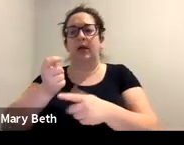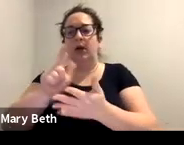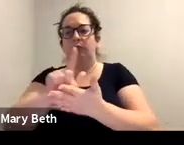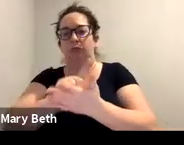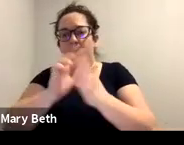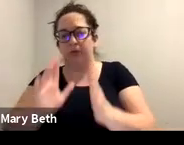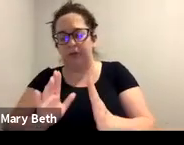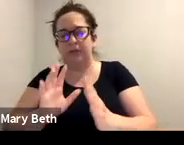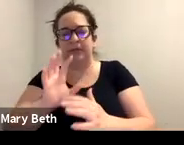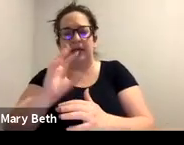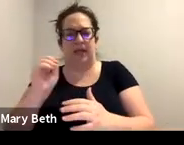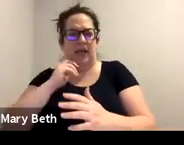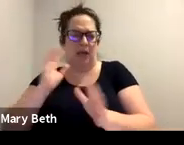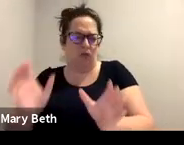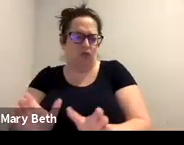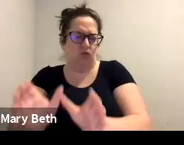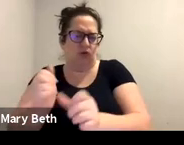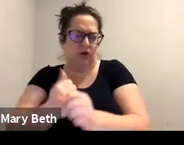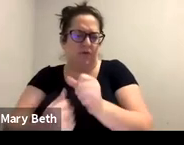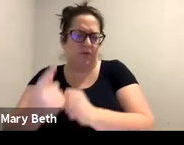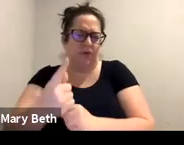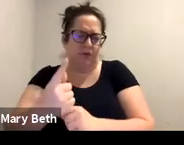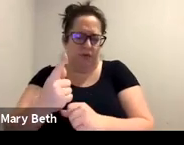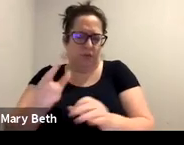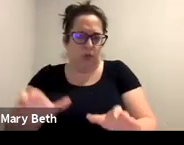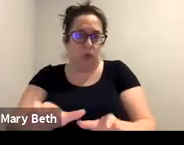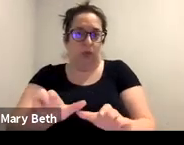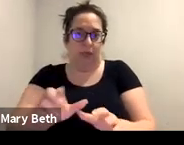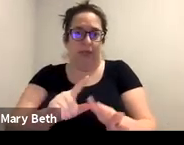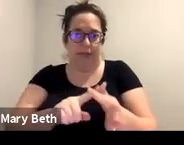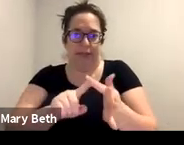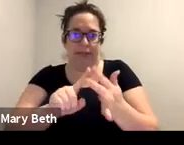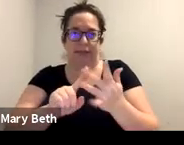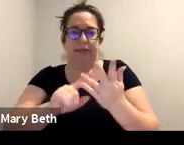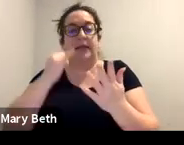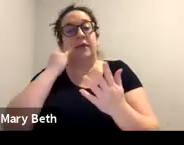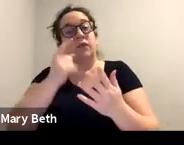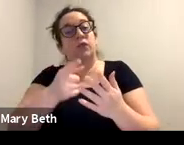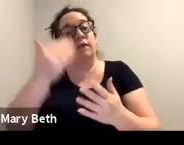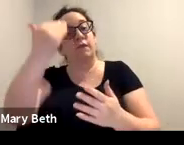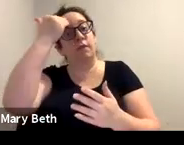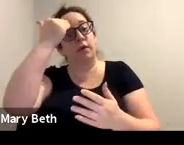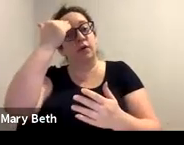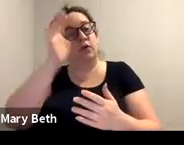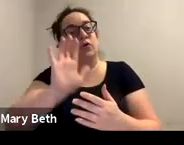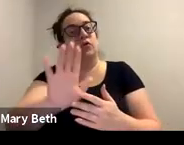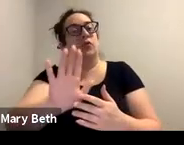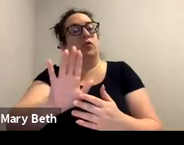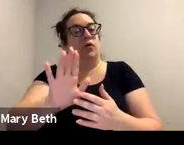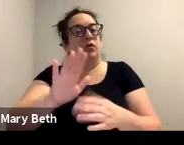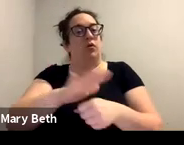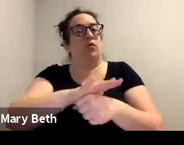to be doing this. If you're familiar with your local court and your local bar, um,